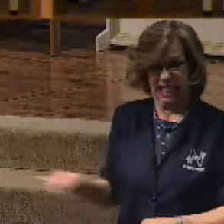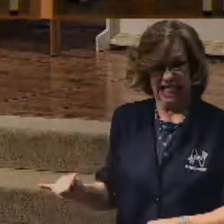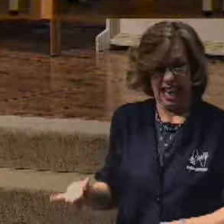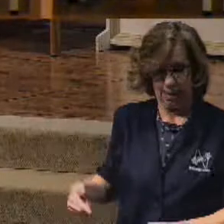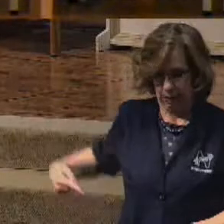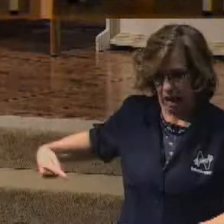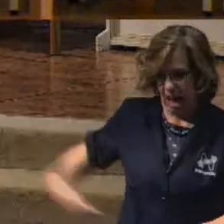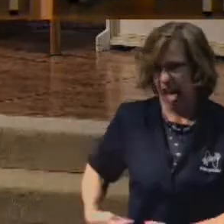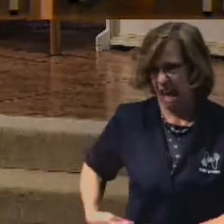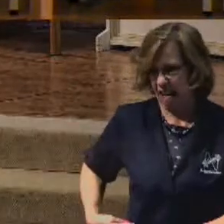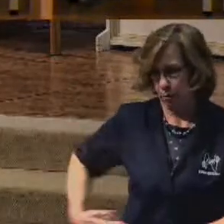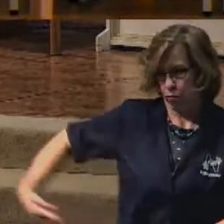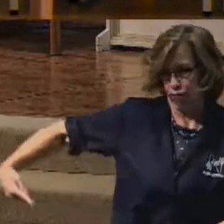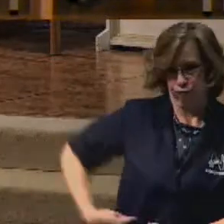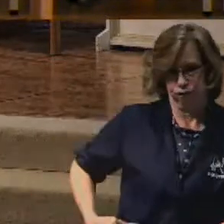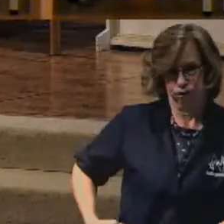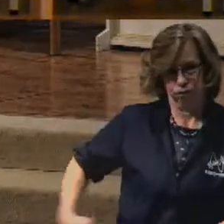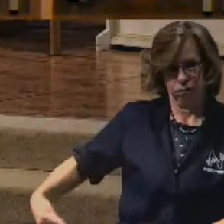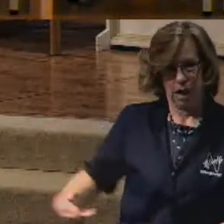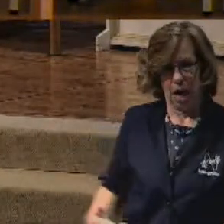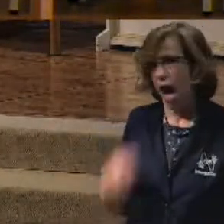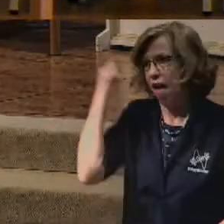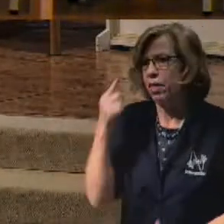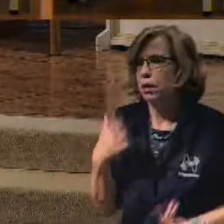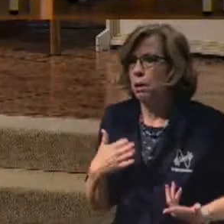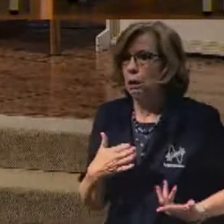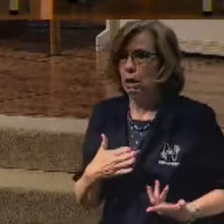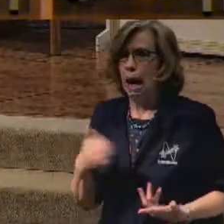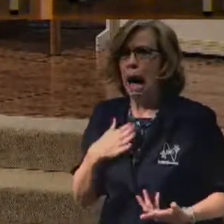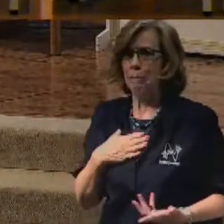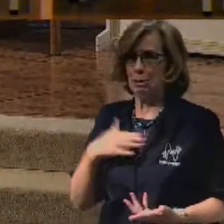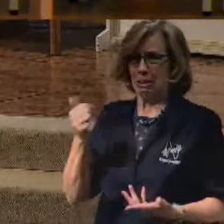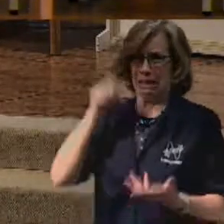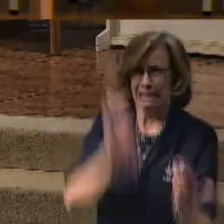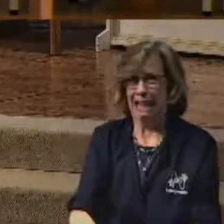right there. I think, I'm dying.